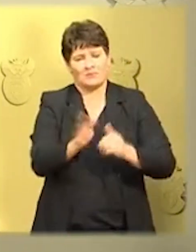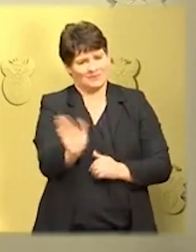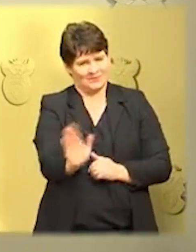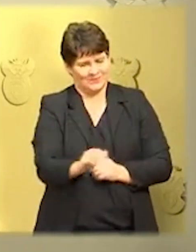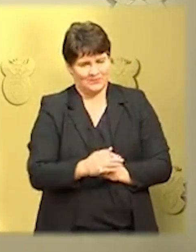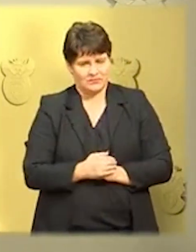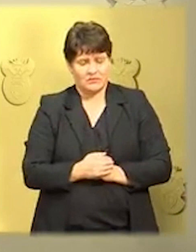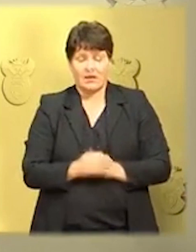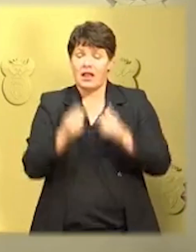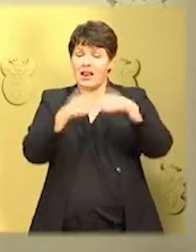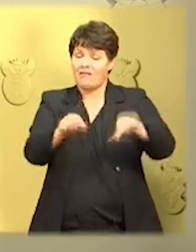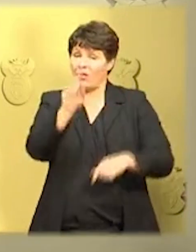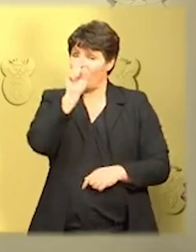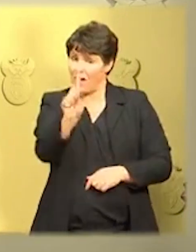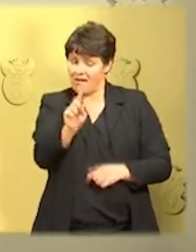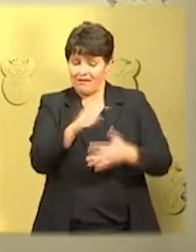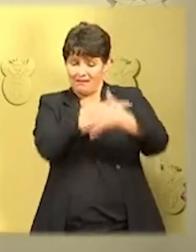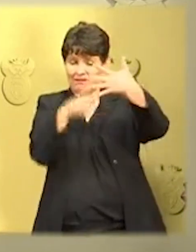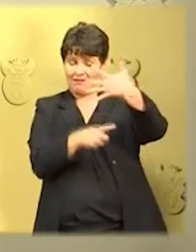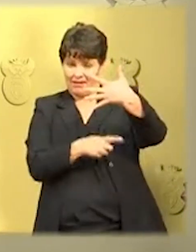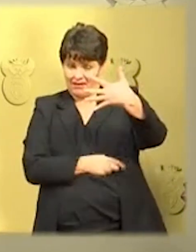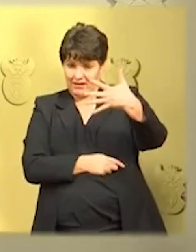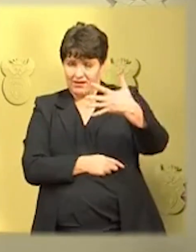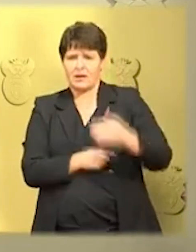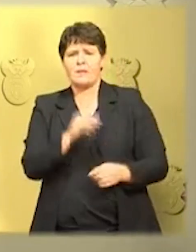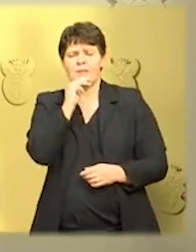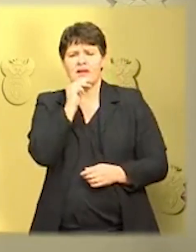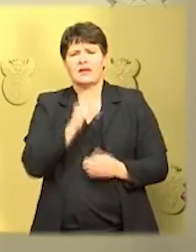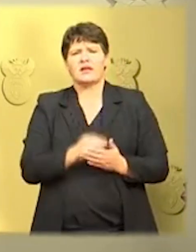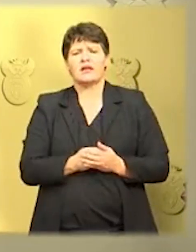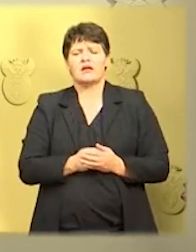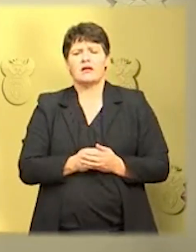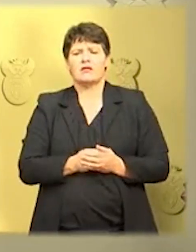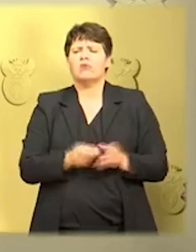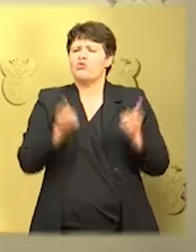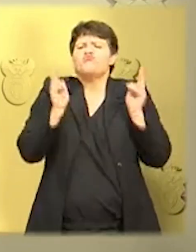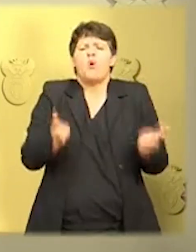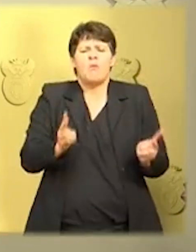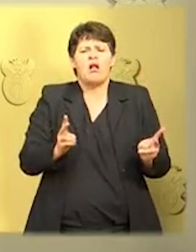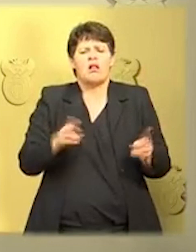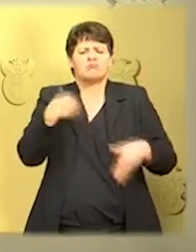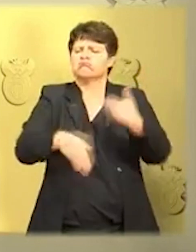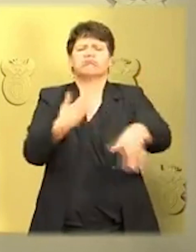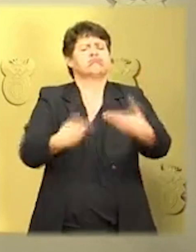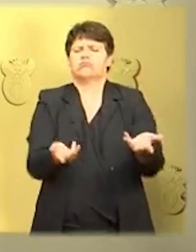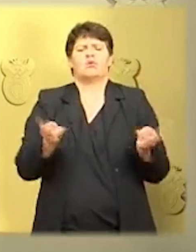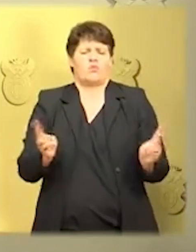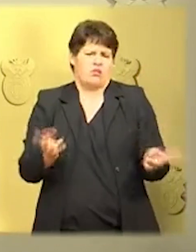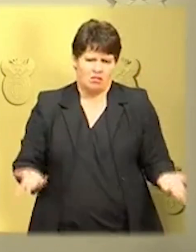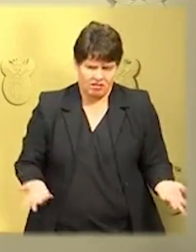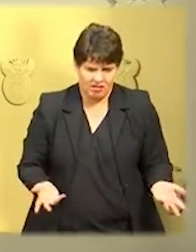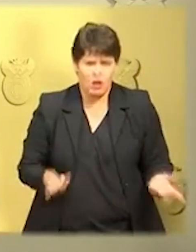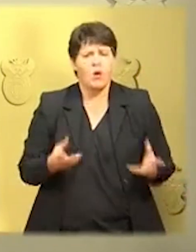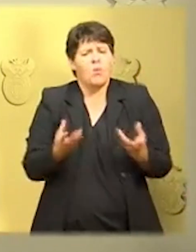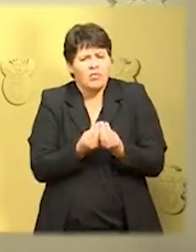Level 1 means that most normal activity can resume with precautions and